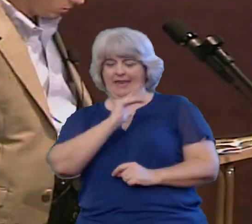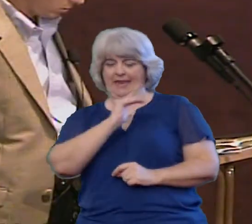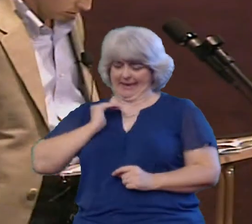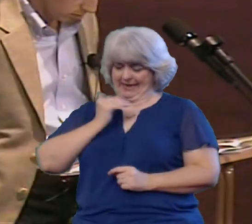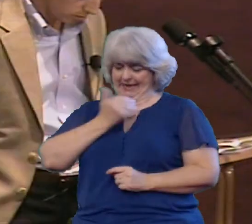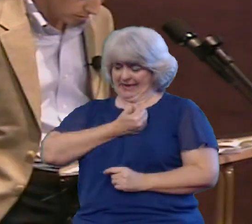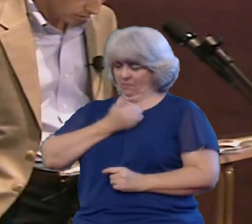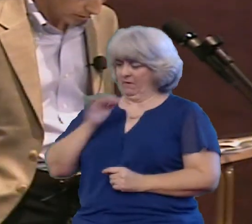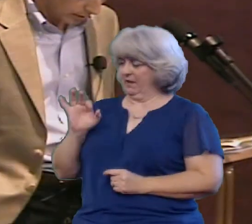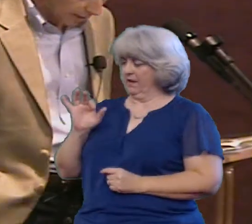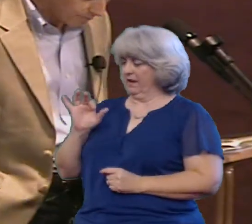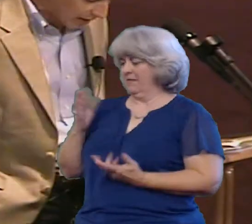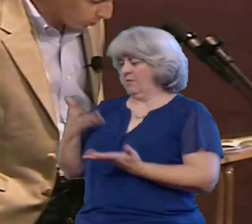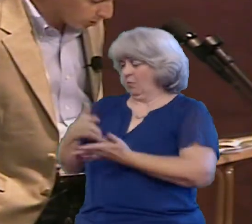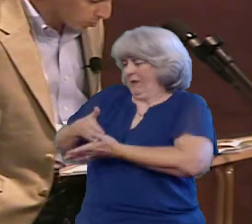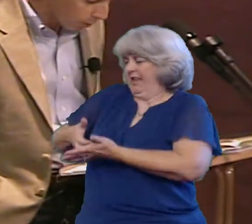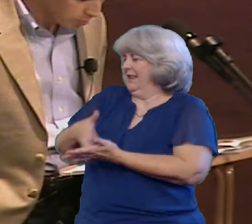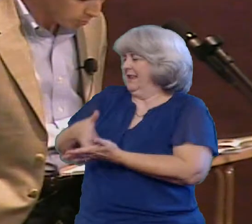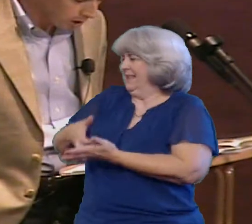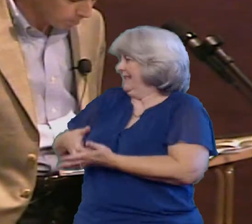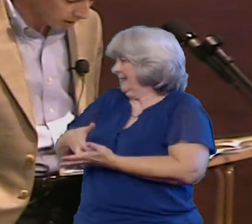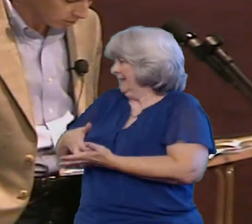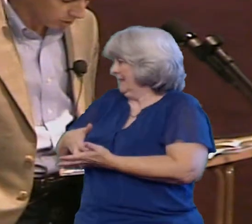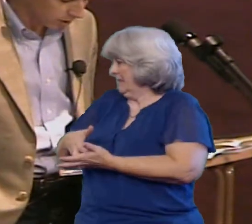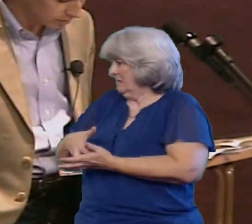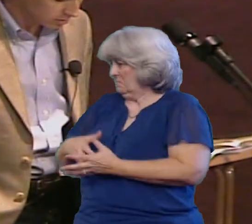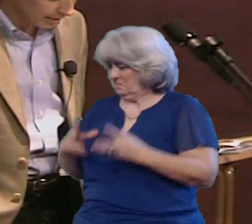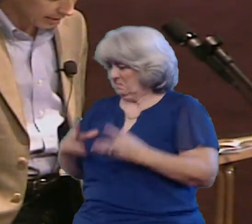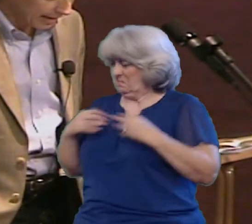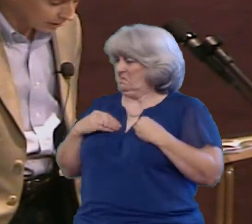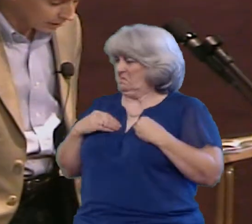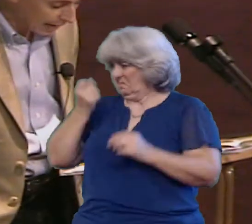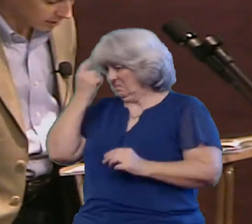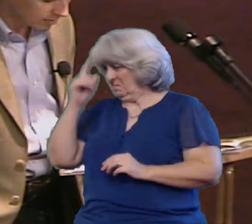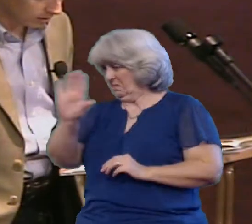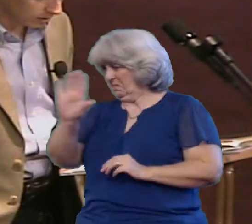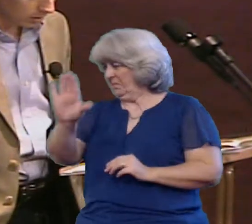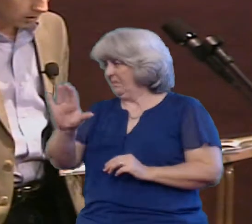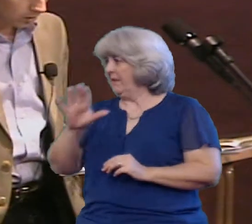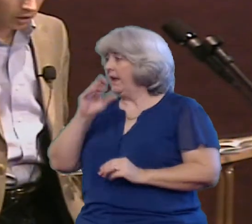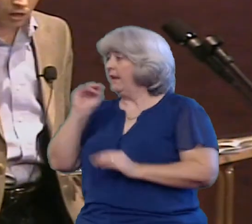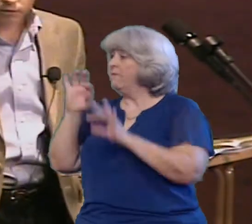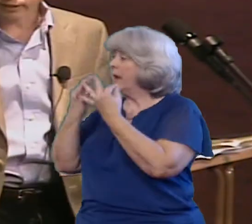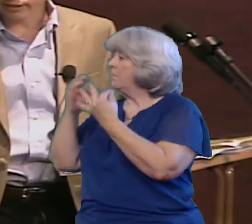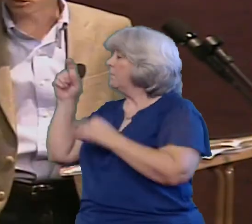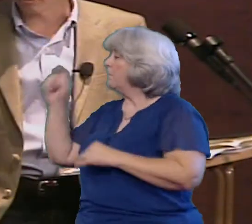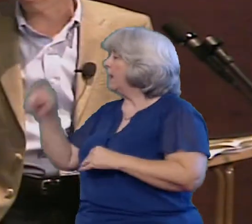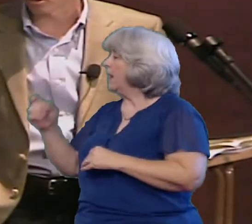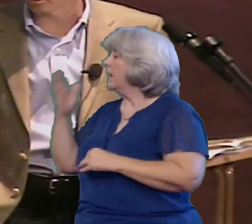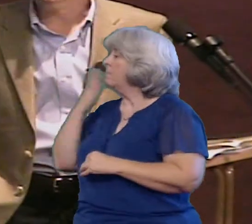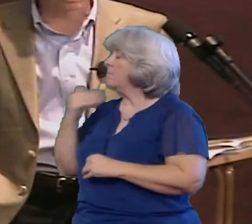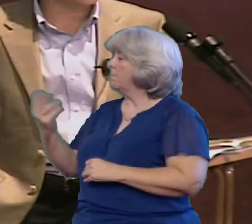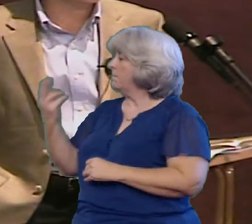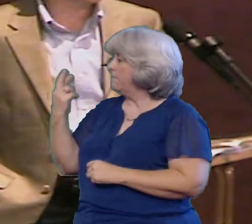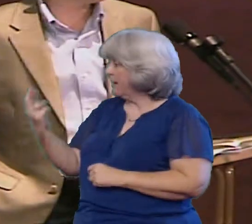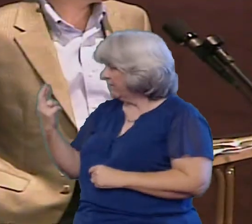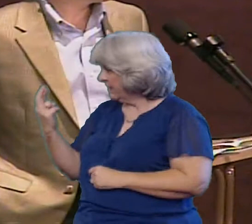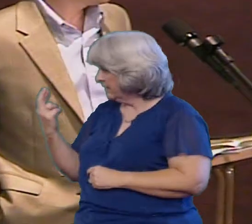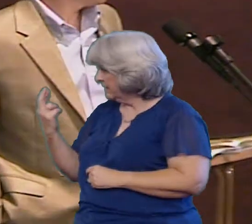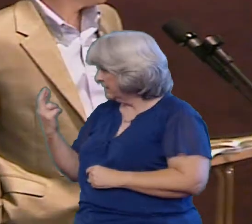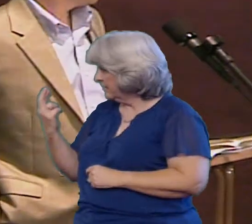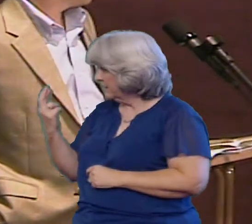other And that families must become best friends And lastly Love each other unconditionally